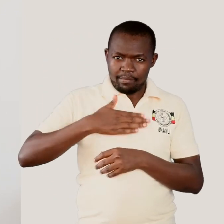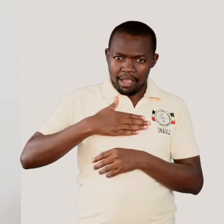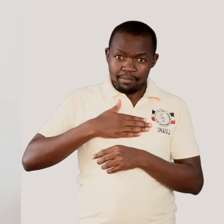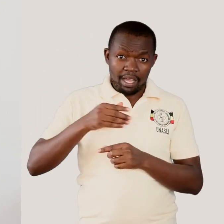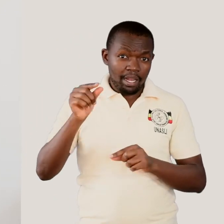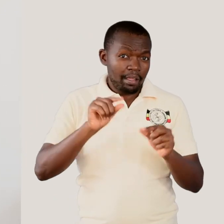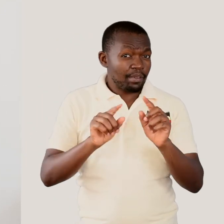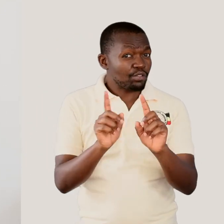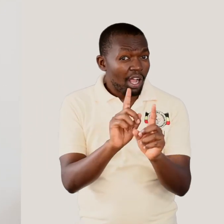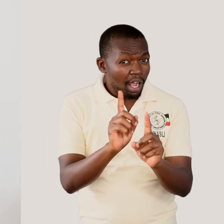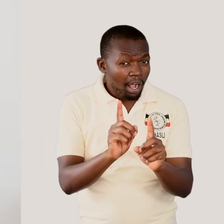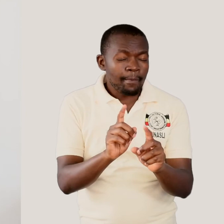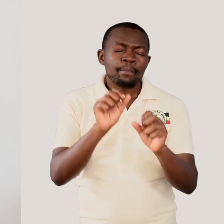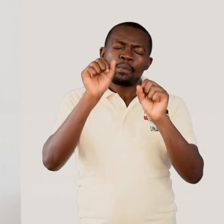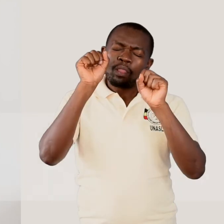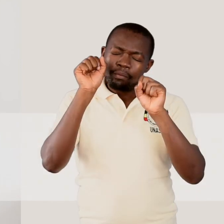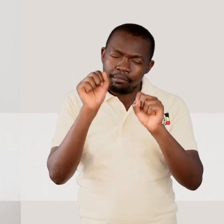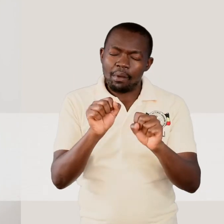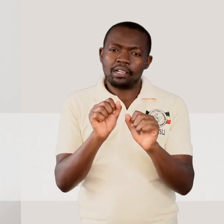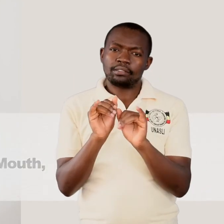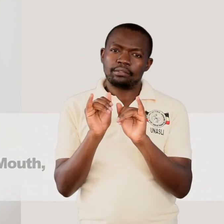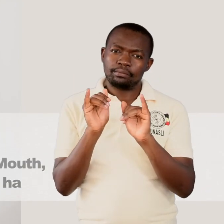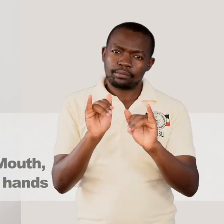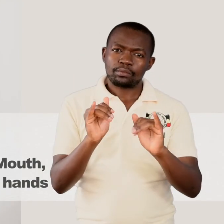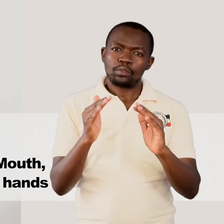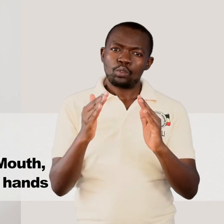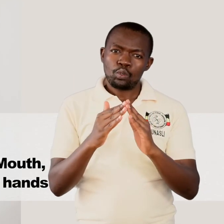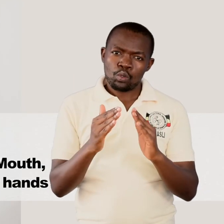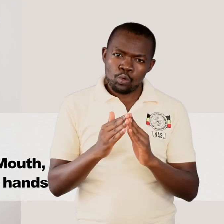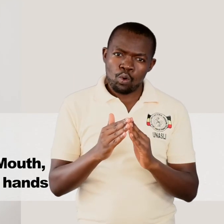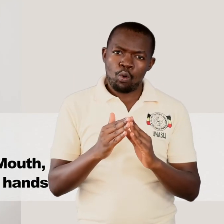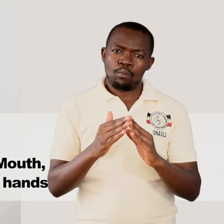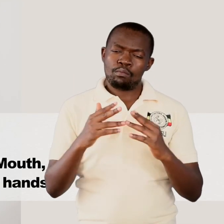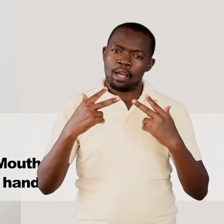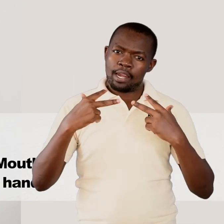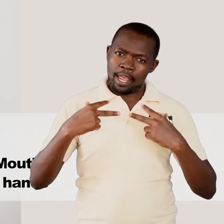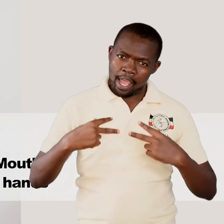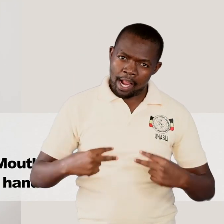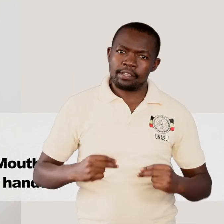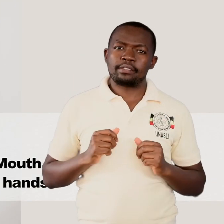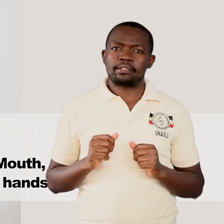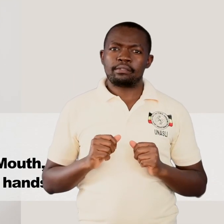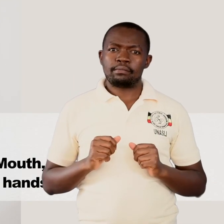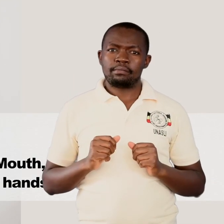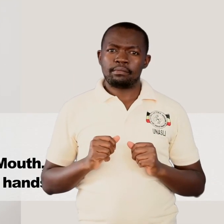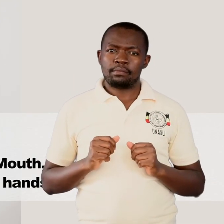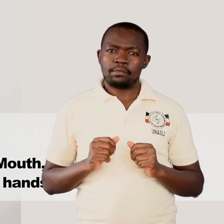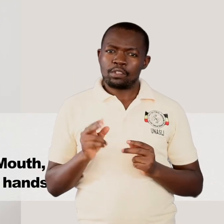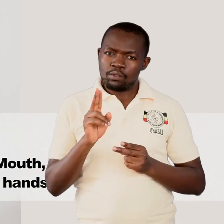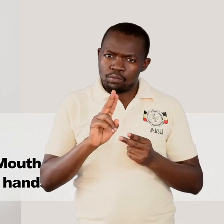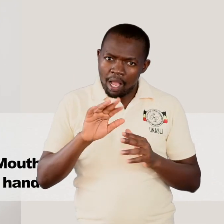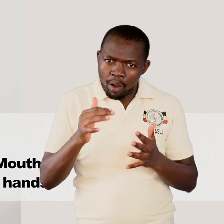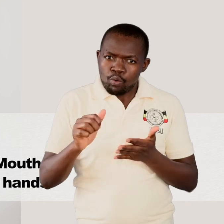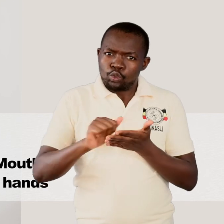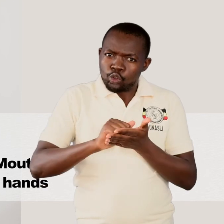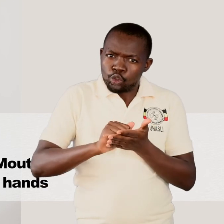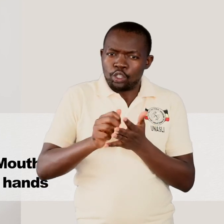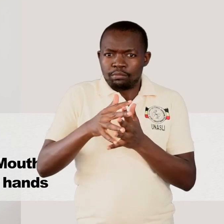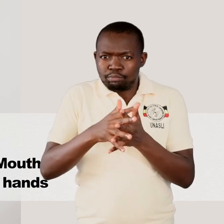to keep safe and healthy by washing our hands regularly with soap and water.